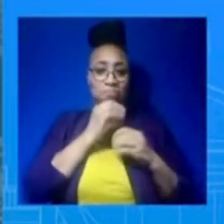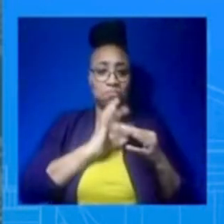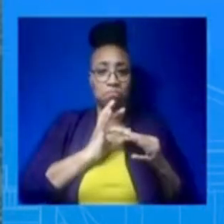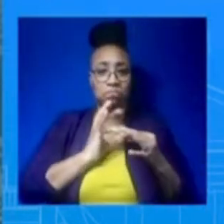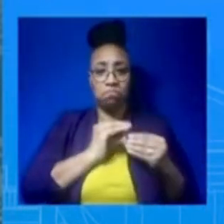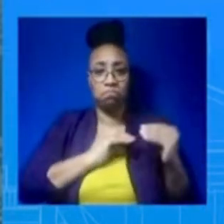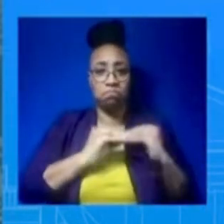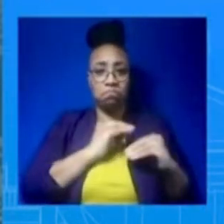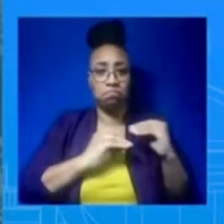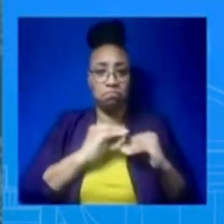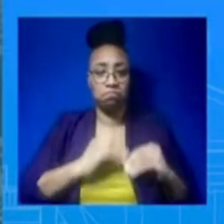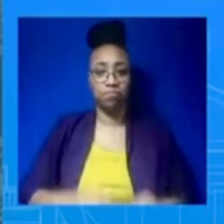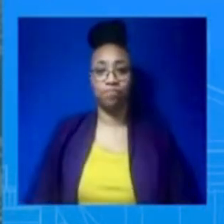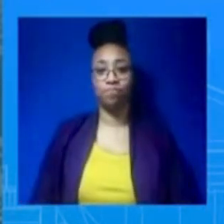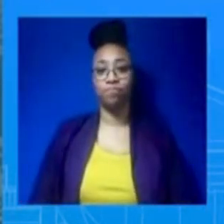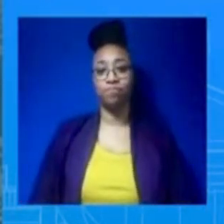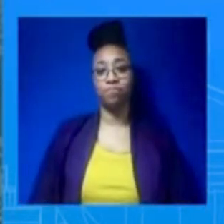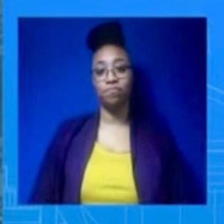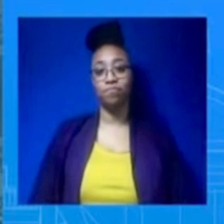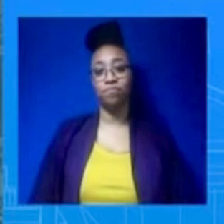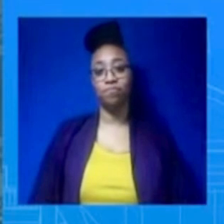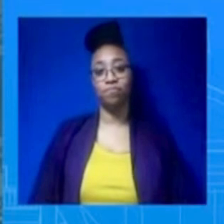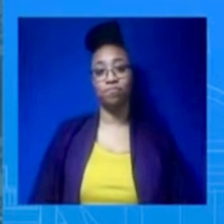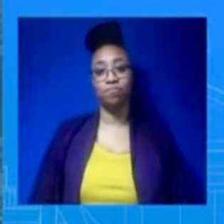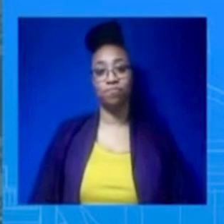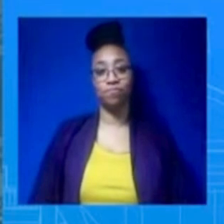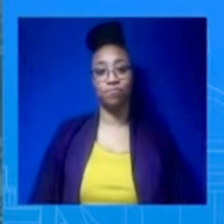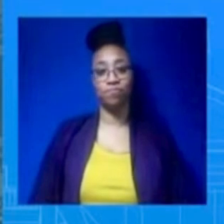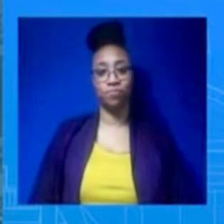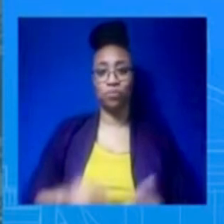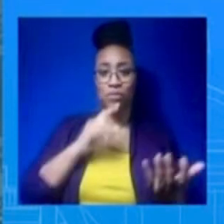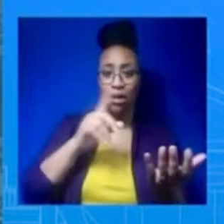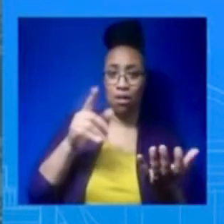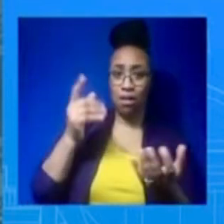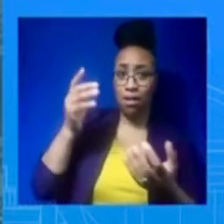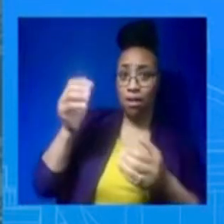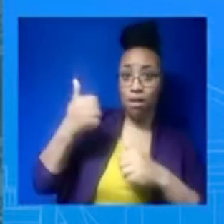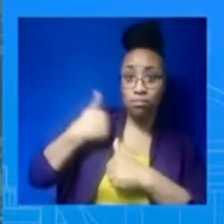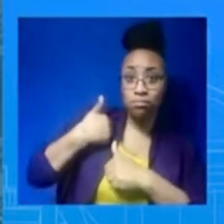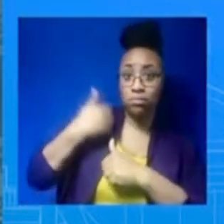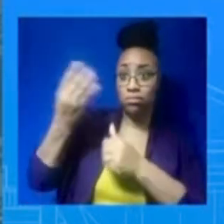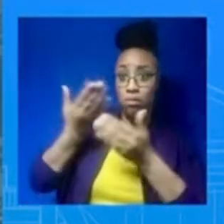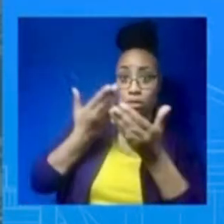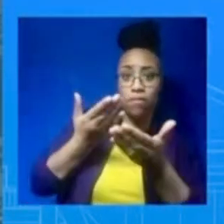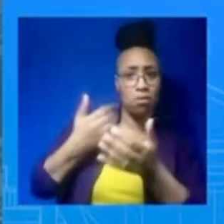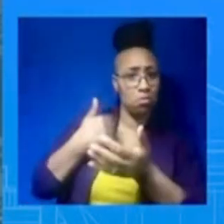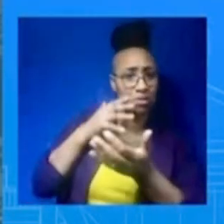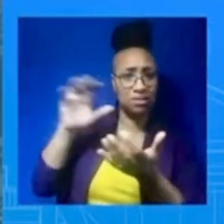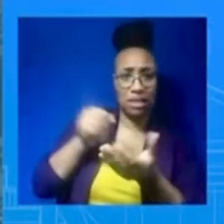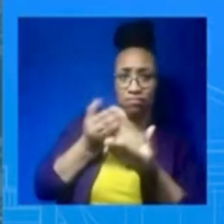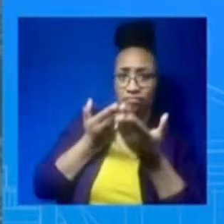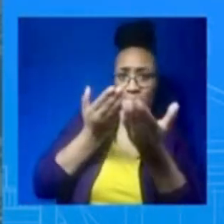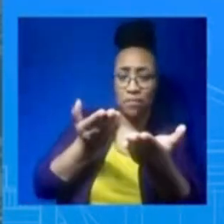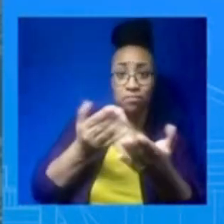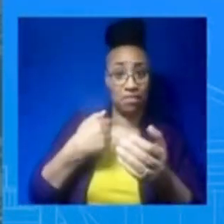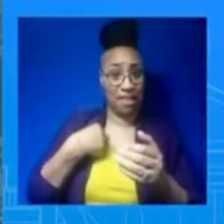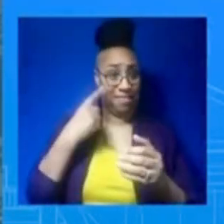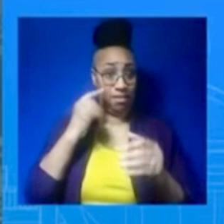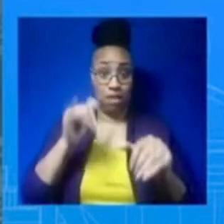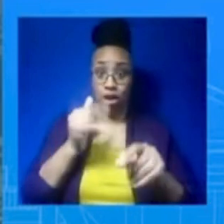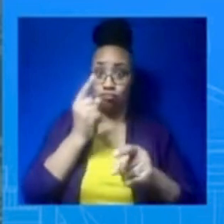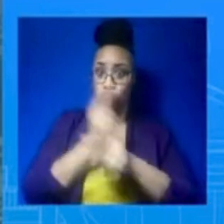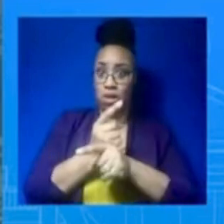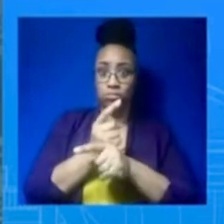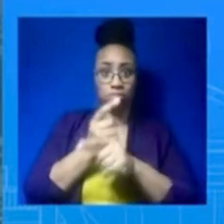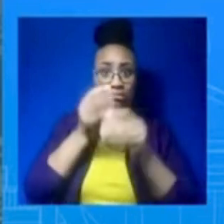our military commanders, it was exactly the right thing to do at exactly the right time. Now, going forward, and you heard the President talk about this yesterday,